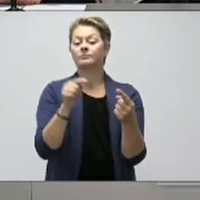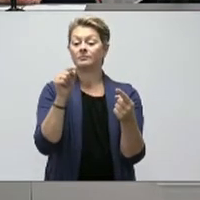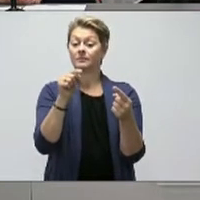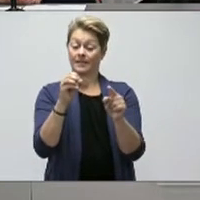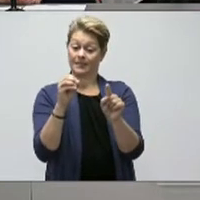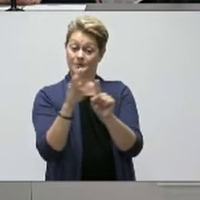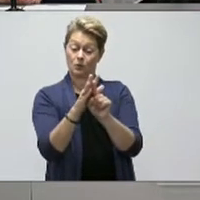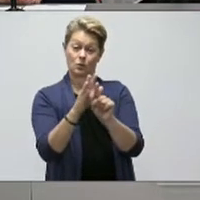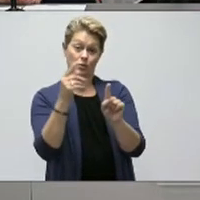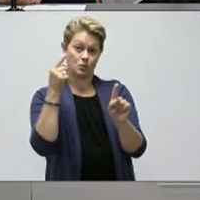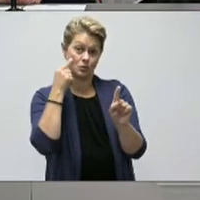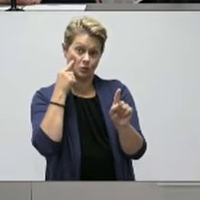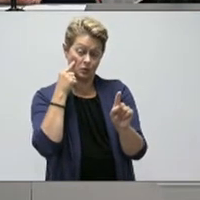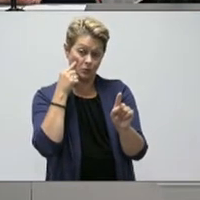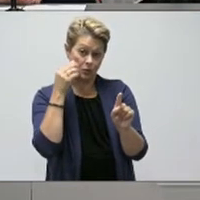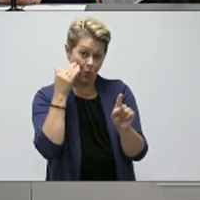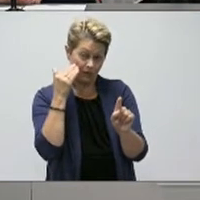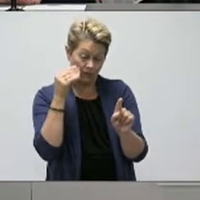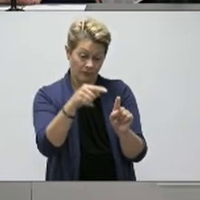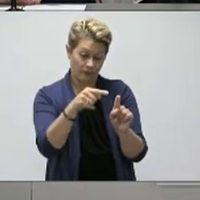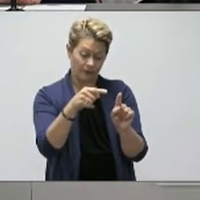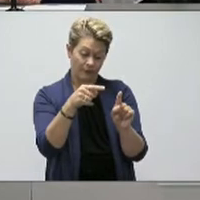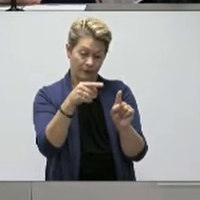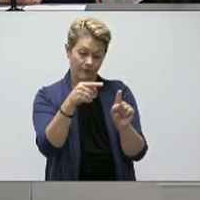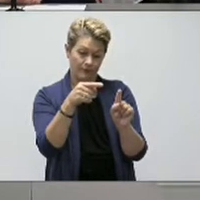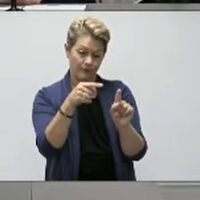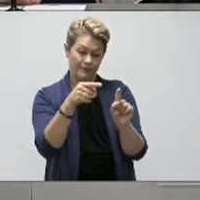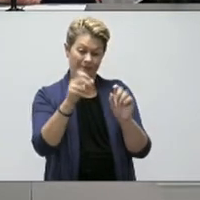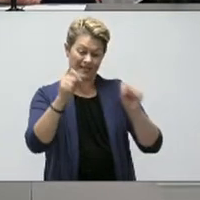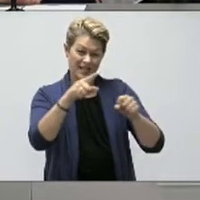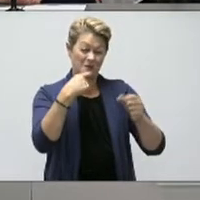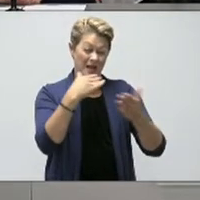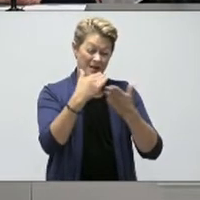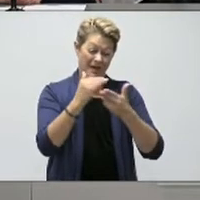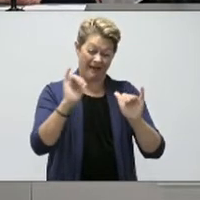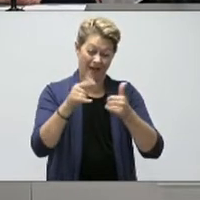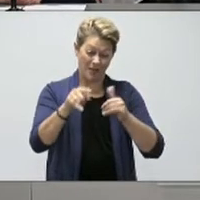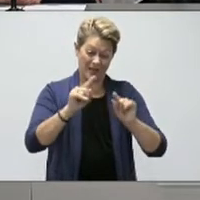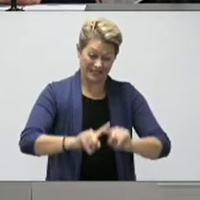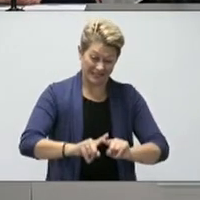notification. So I was wondering if you could kind of go into the differences and why you went with the exposure app.